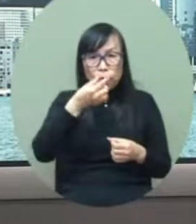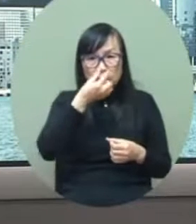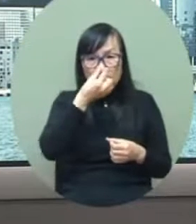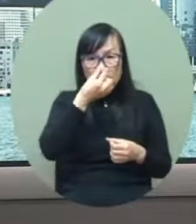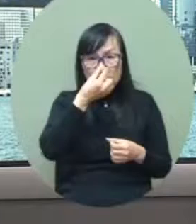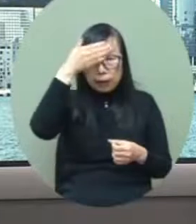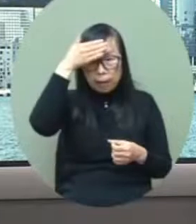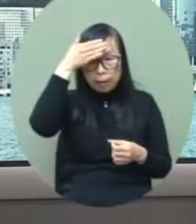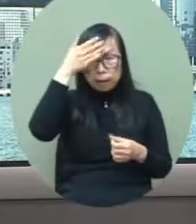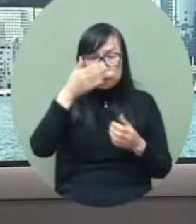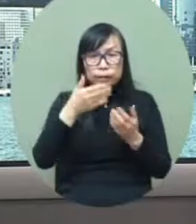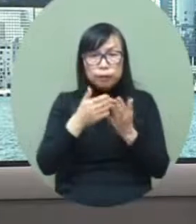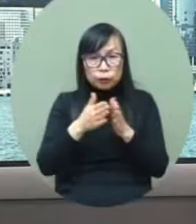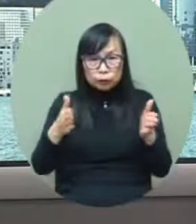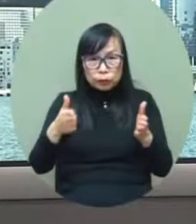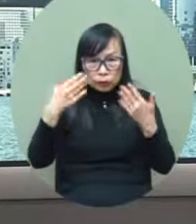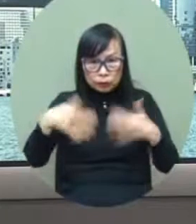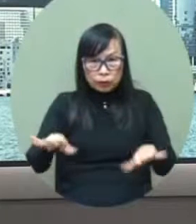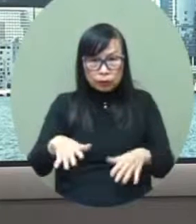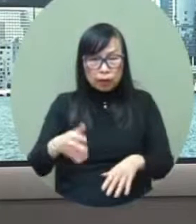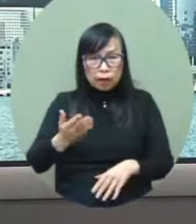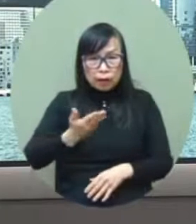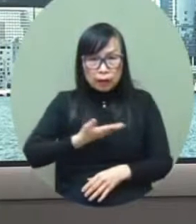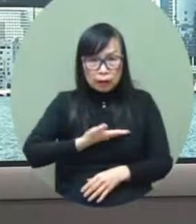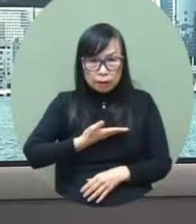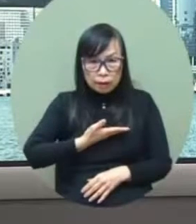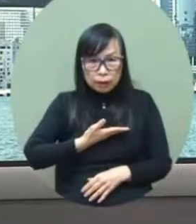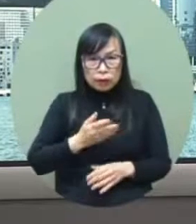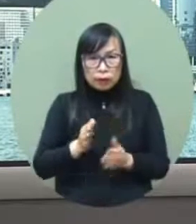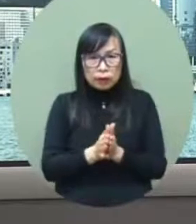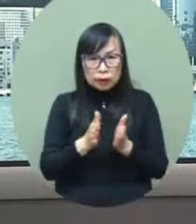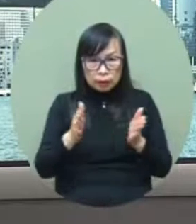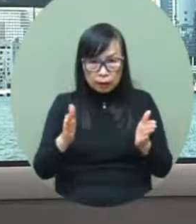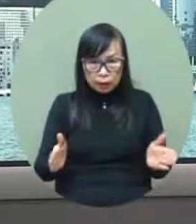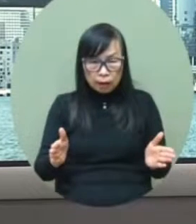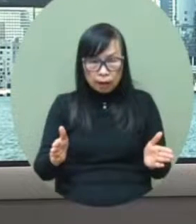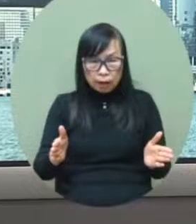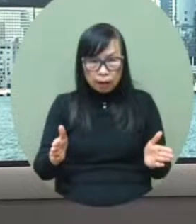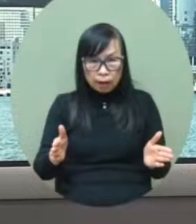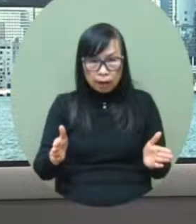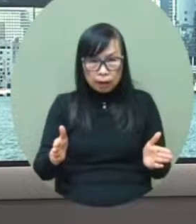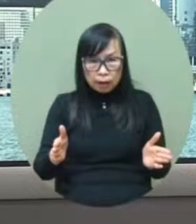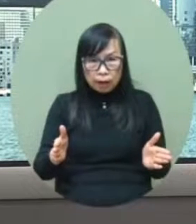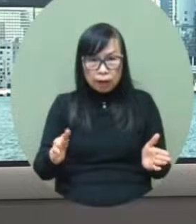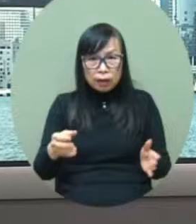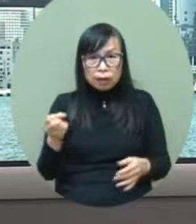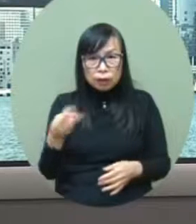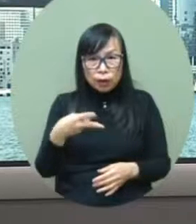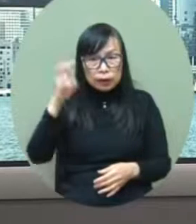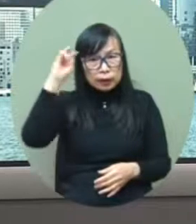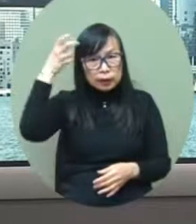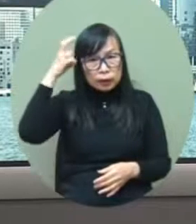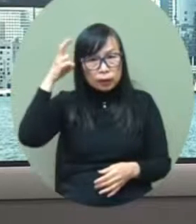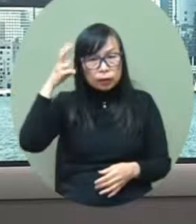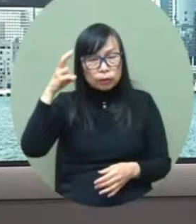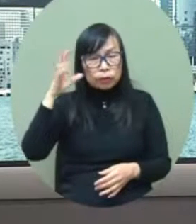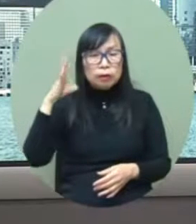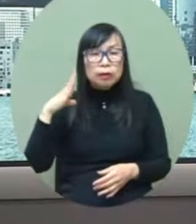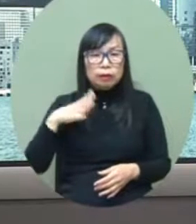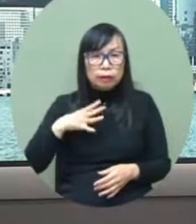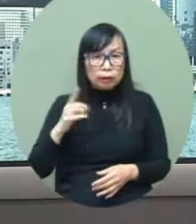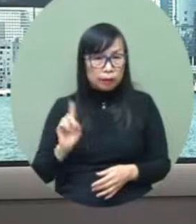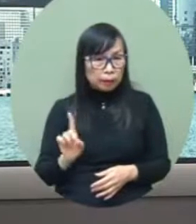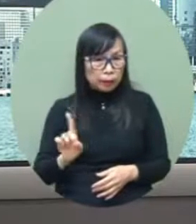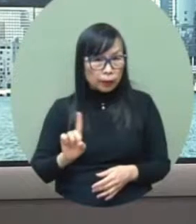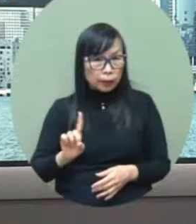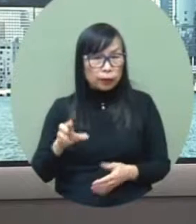manage it then i will look at the situation at that time and decide when will be the best time